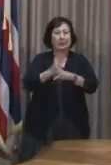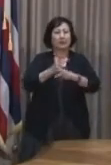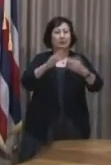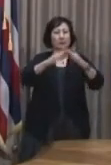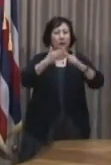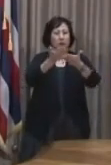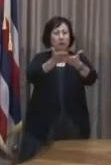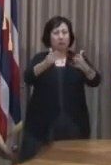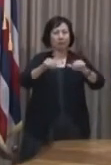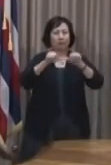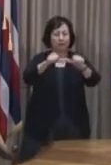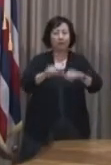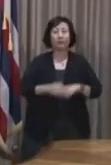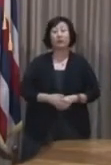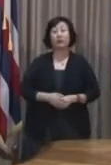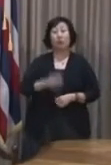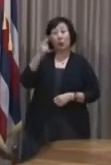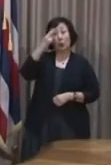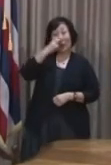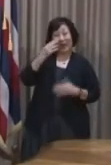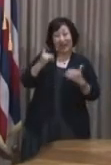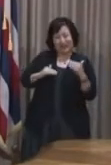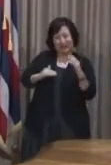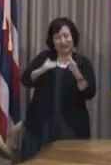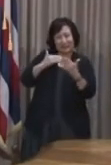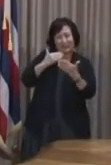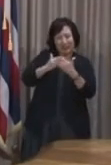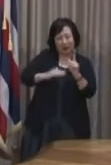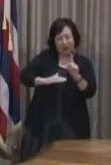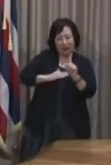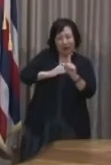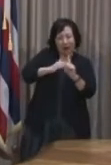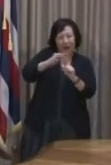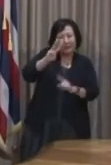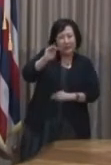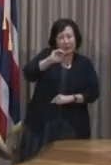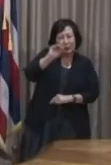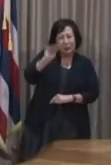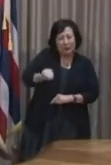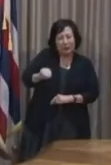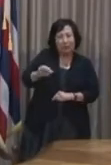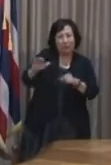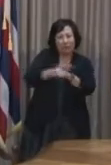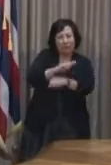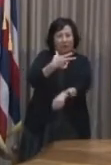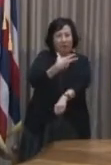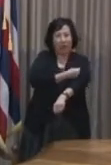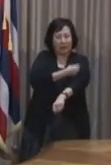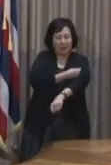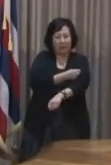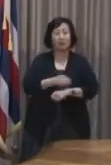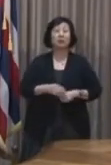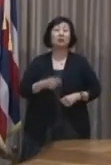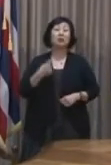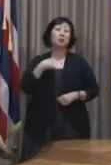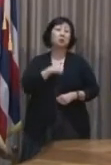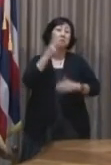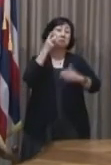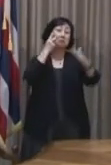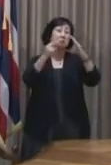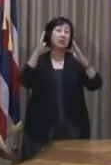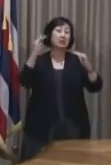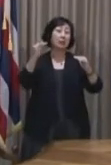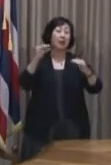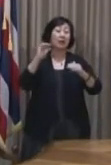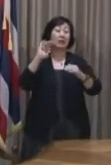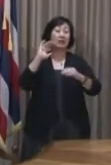Hawaii is nearly nearing 60% fully vaccinated rate. We do expect to reach